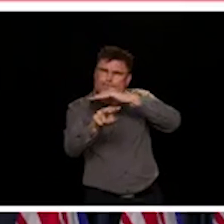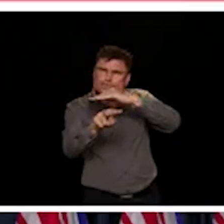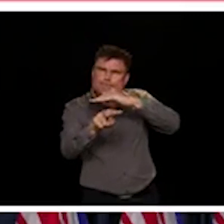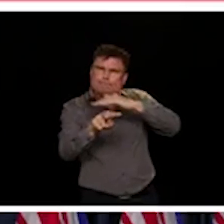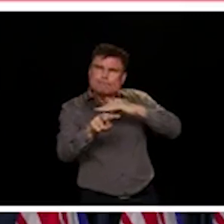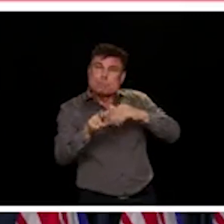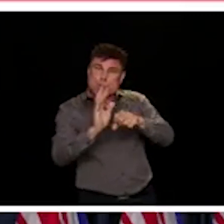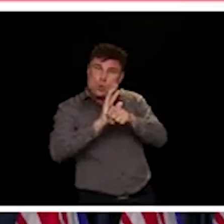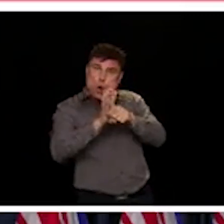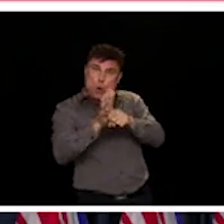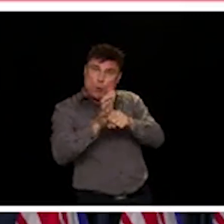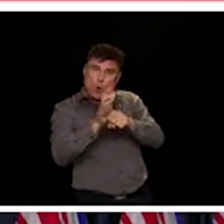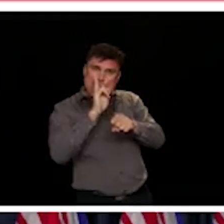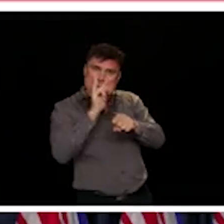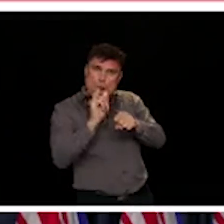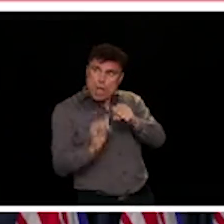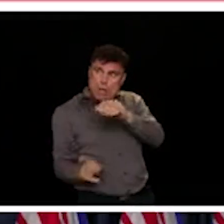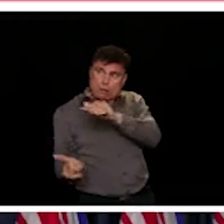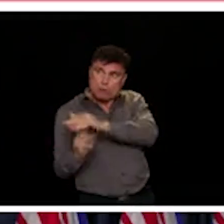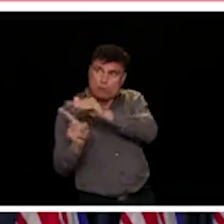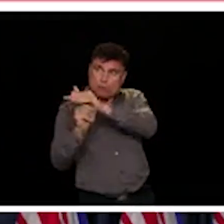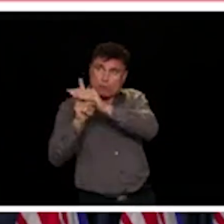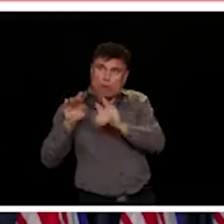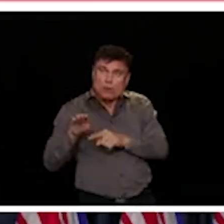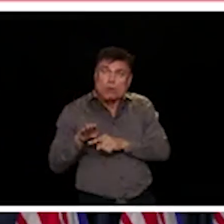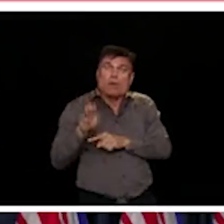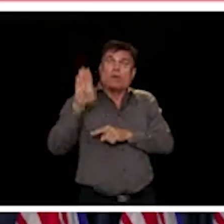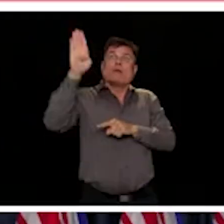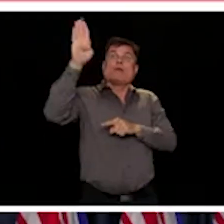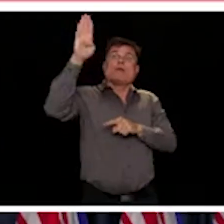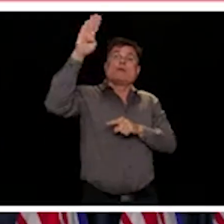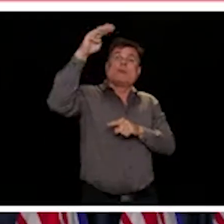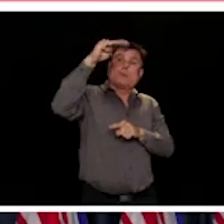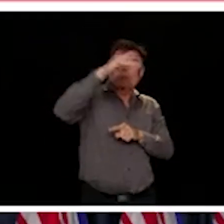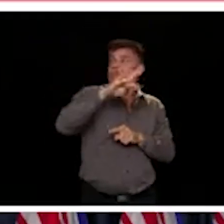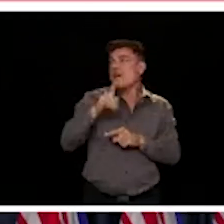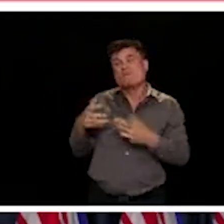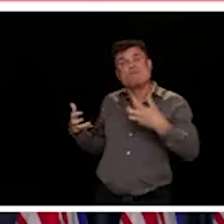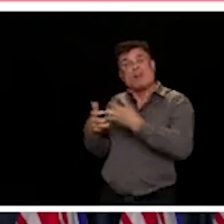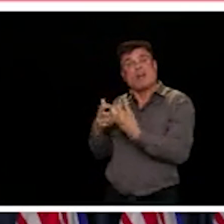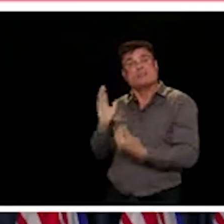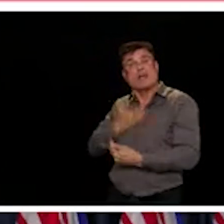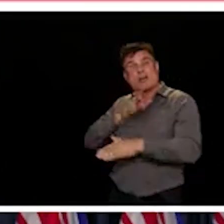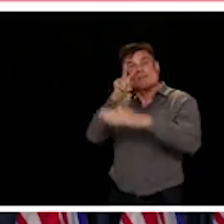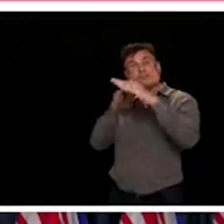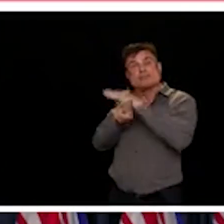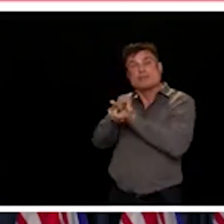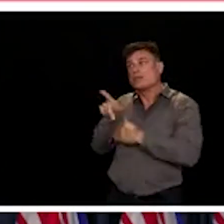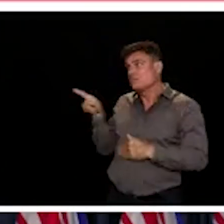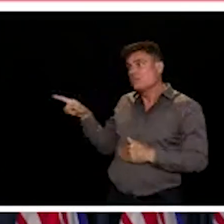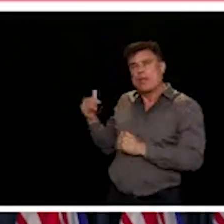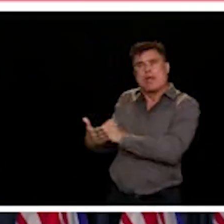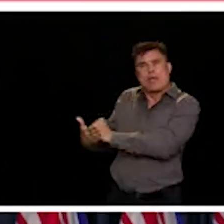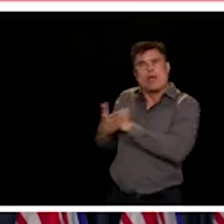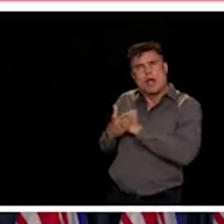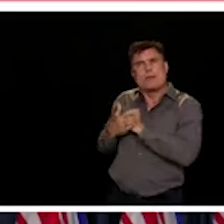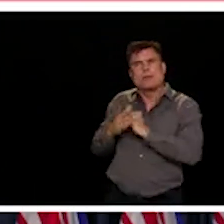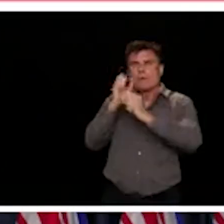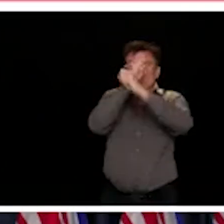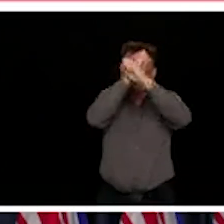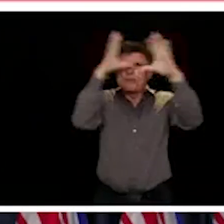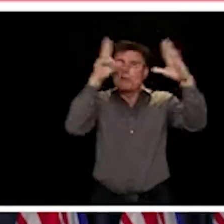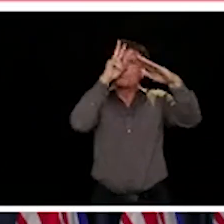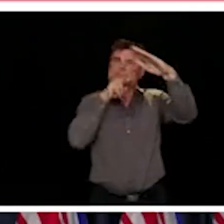analysis that we have in the province to help us get an understanding of what could happen if we continue